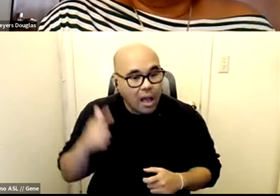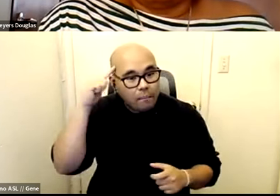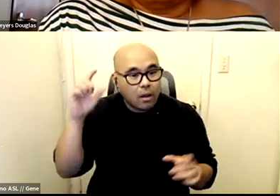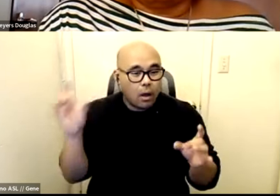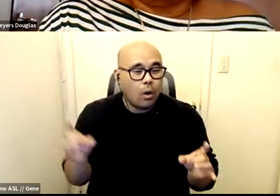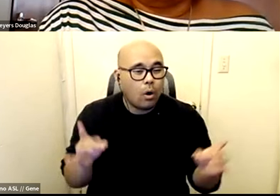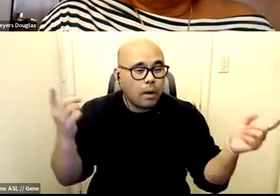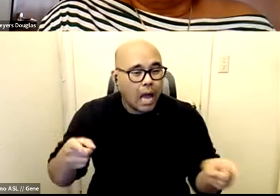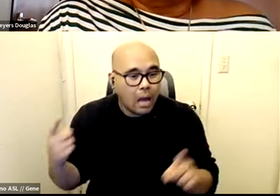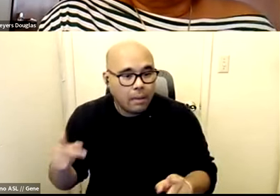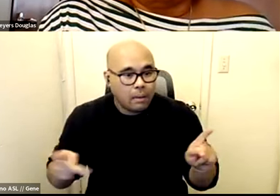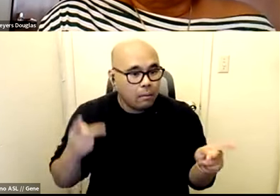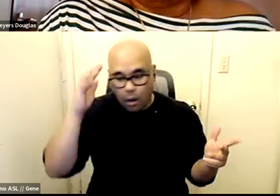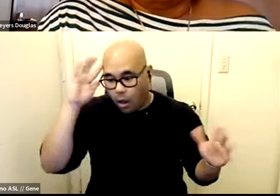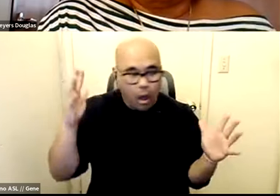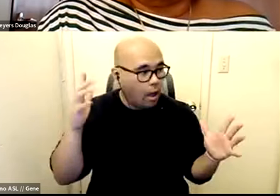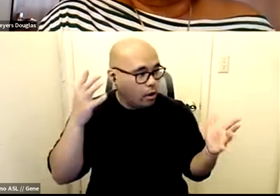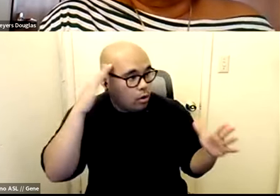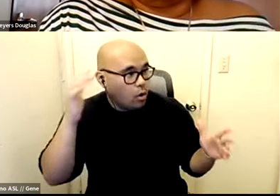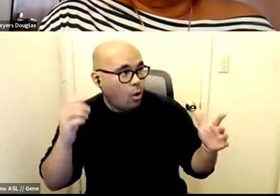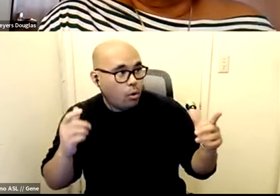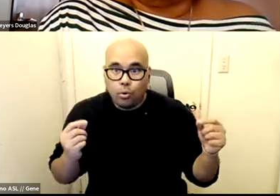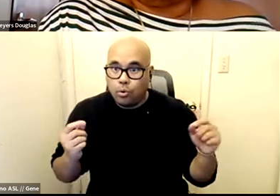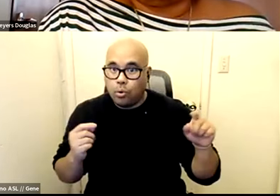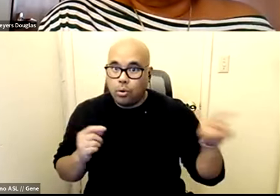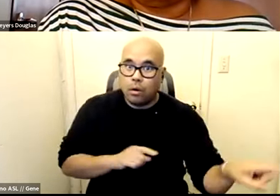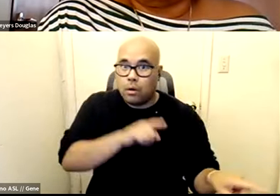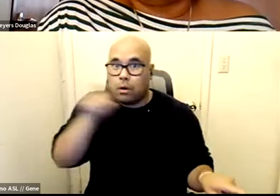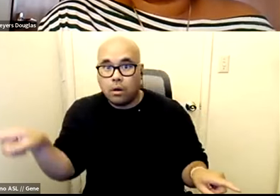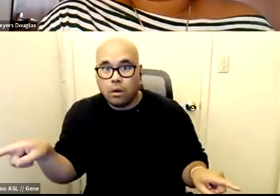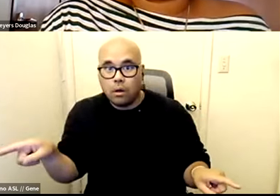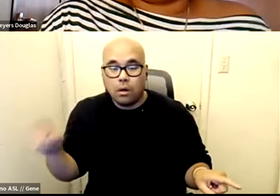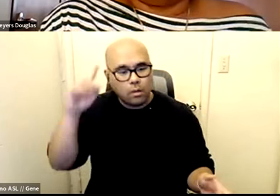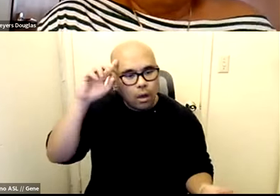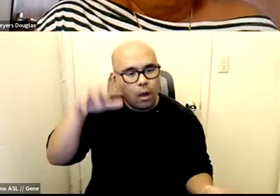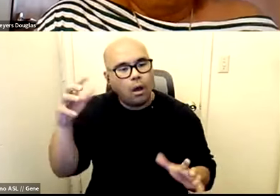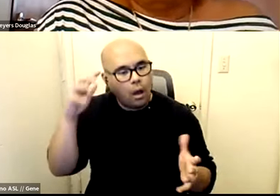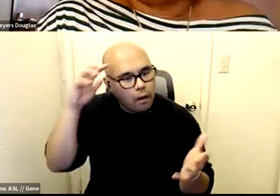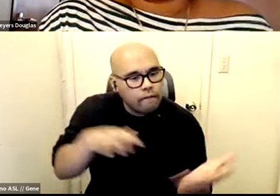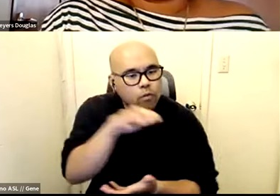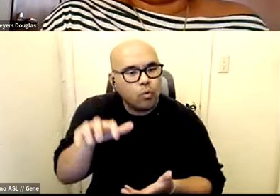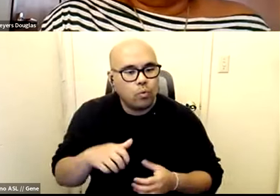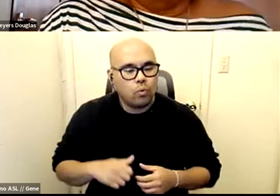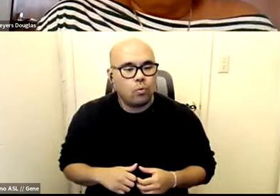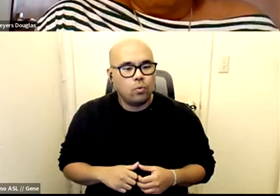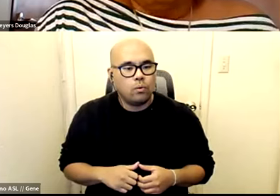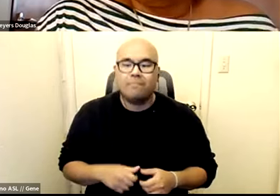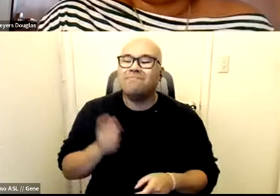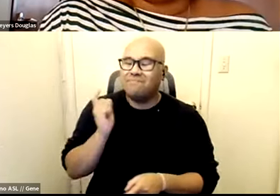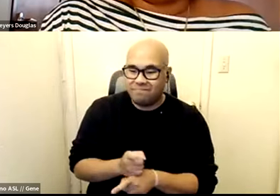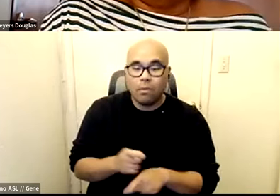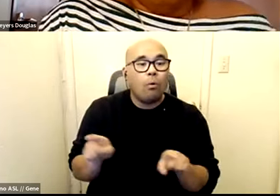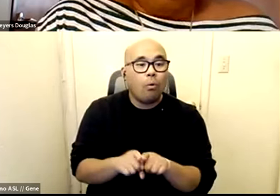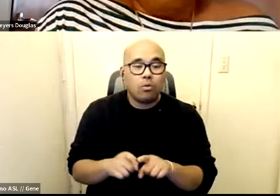created people don't know what to think and which way to move and to disorientate that's right and for so long the drug war